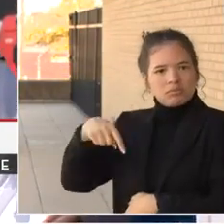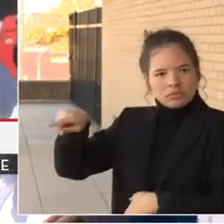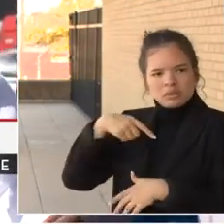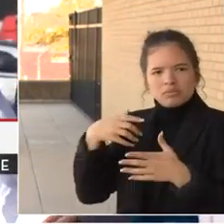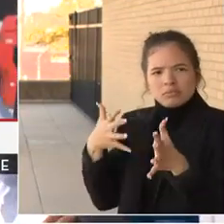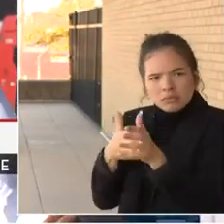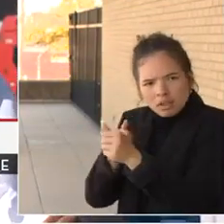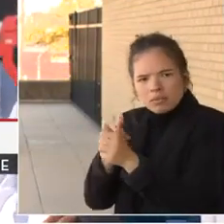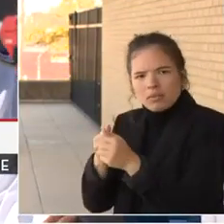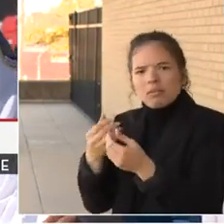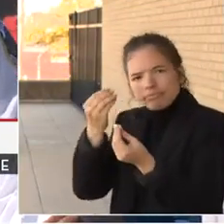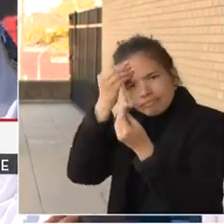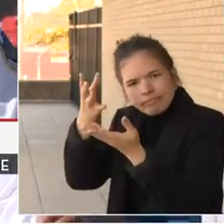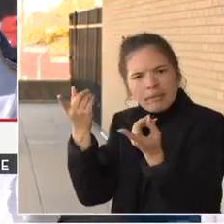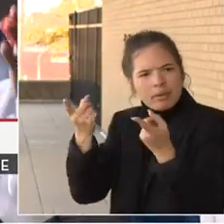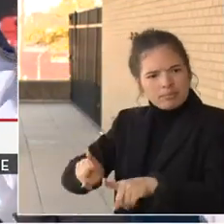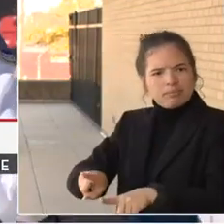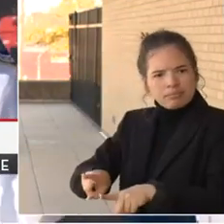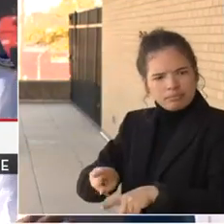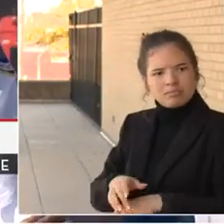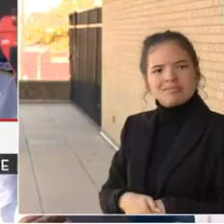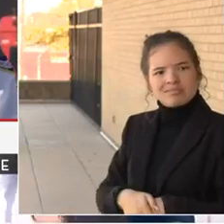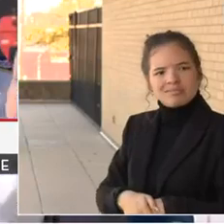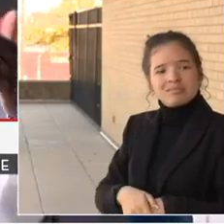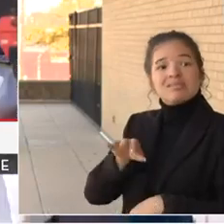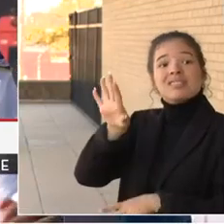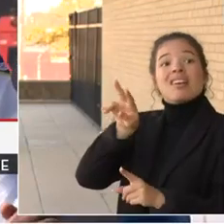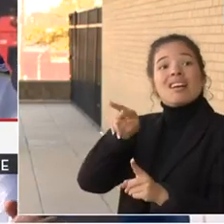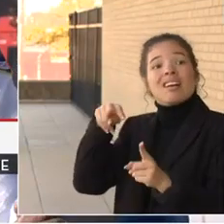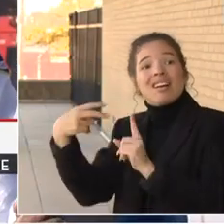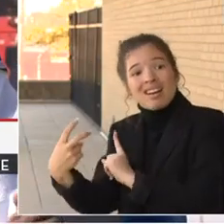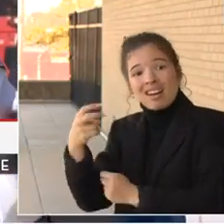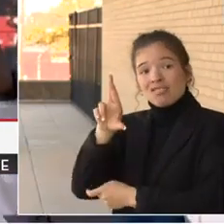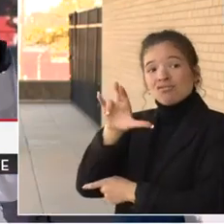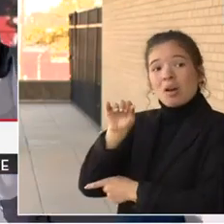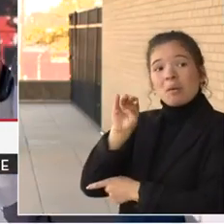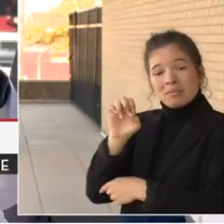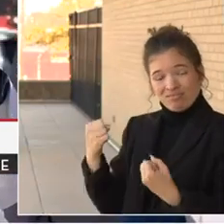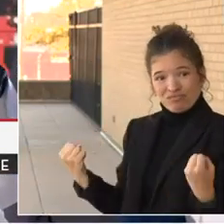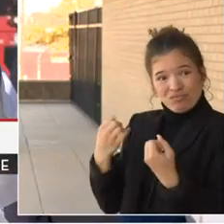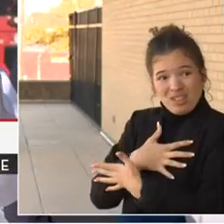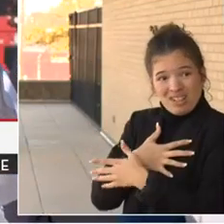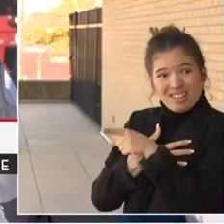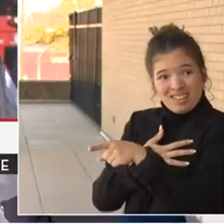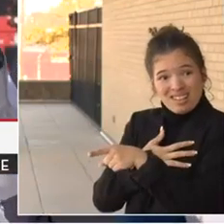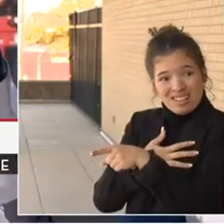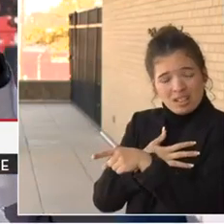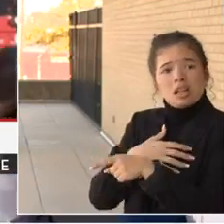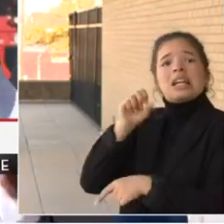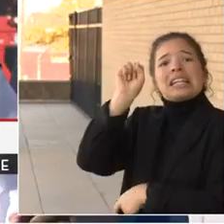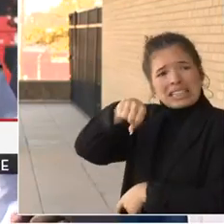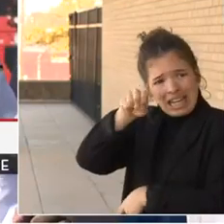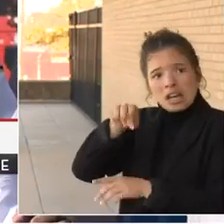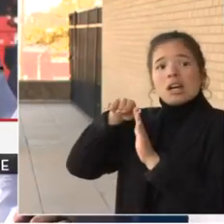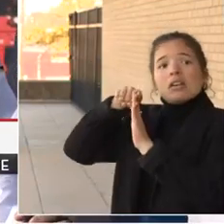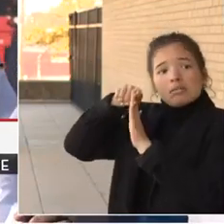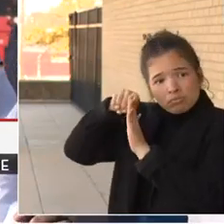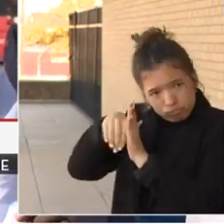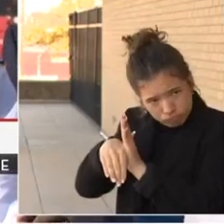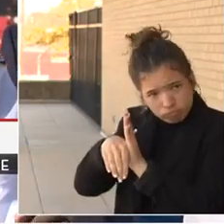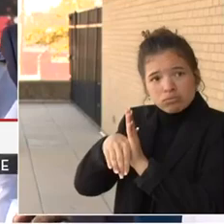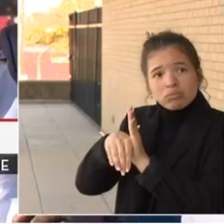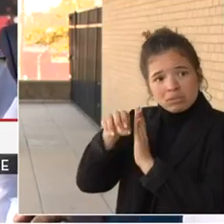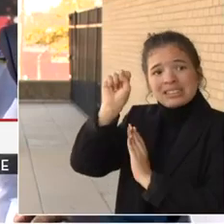is the perception and fear of crime. So as you indicated, we are seeing decreases in crime. The offense or the incident that you're talking about